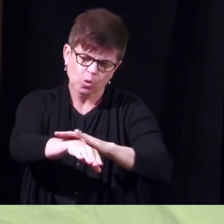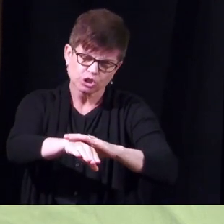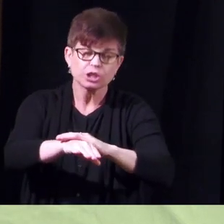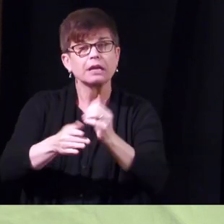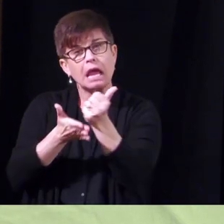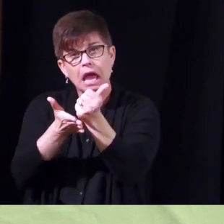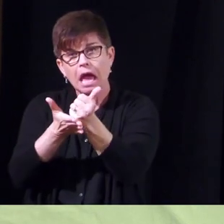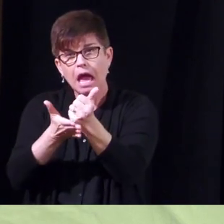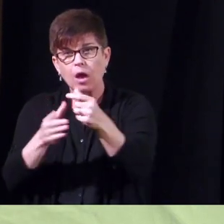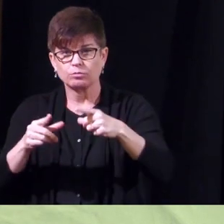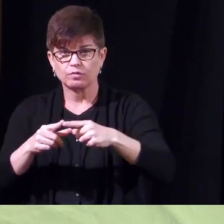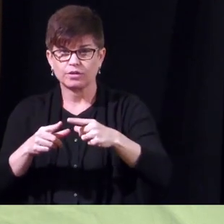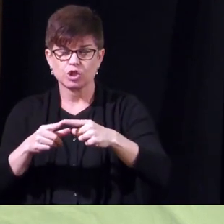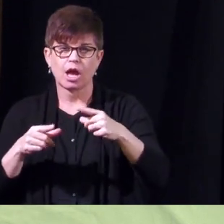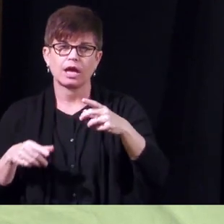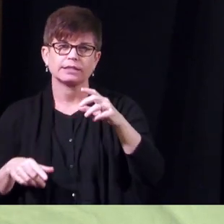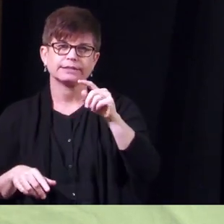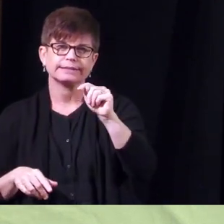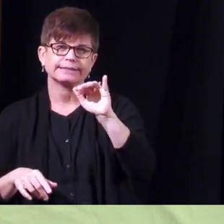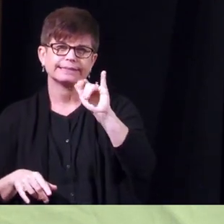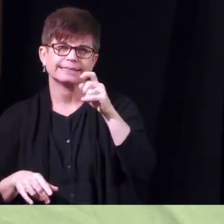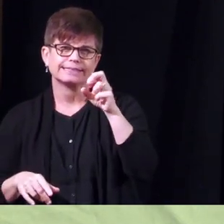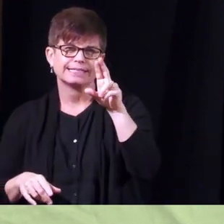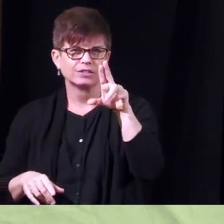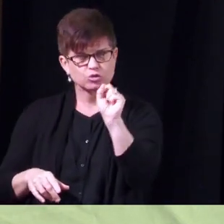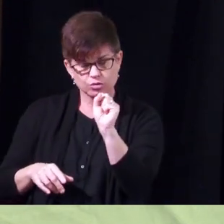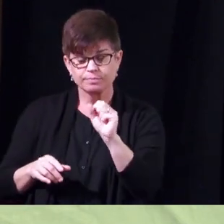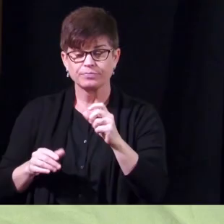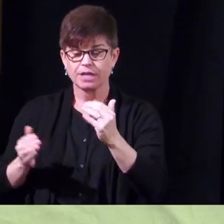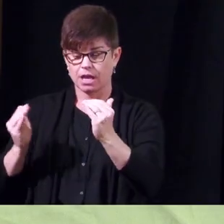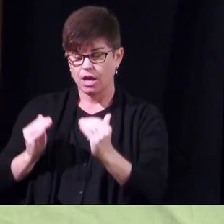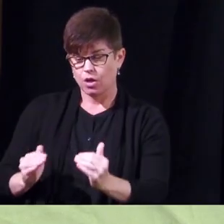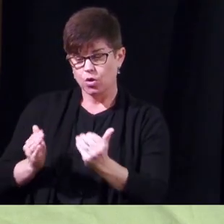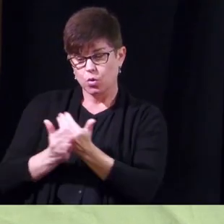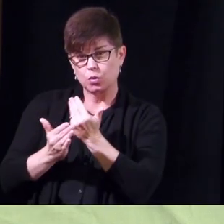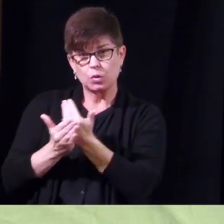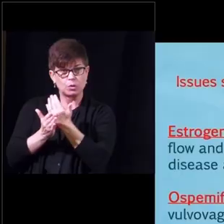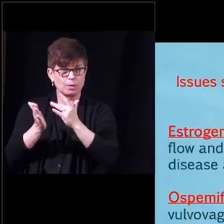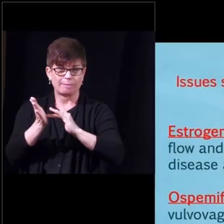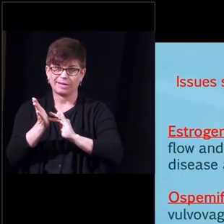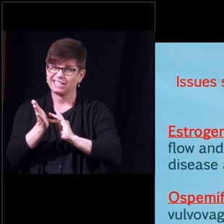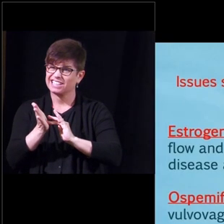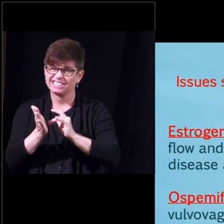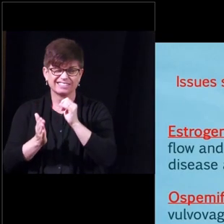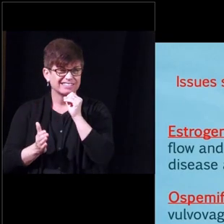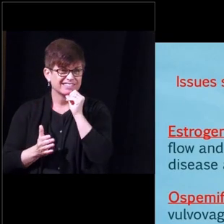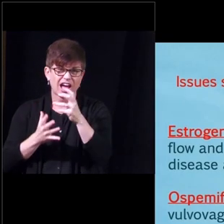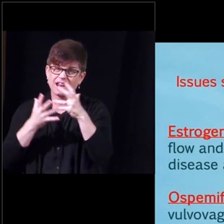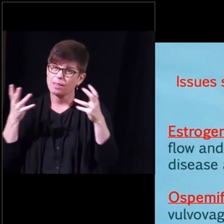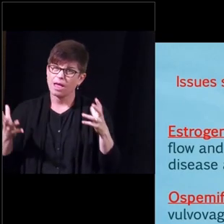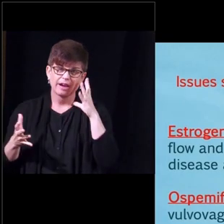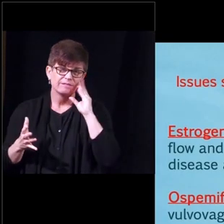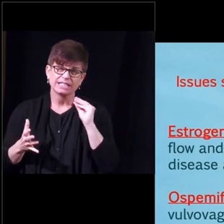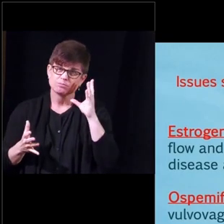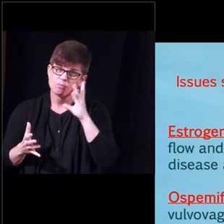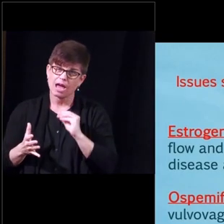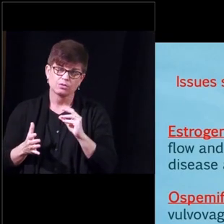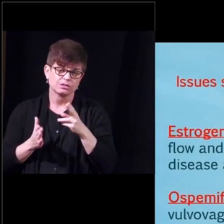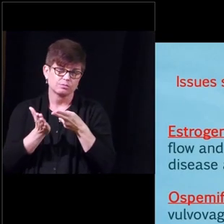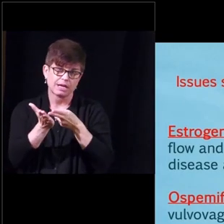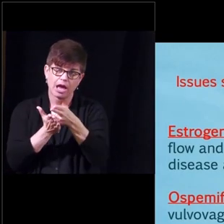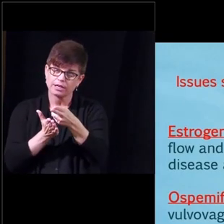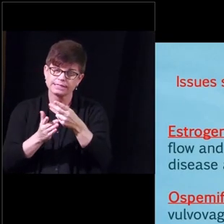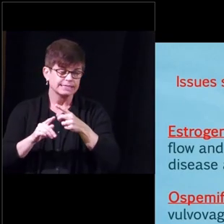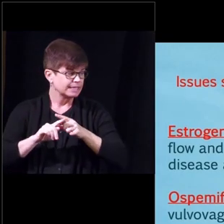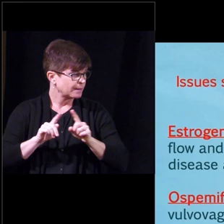uh there are some other new medications out there i don't have a lot of experience with them to be honest with you but